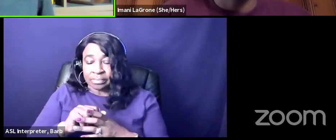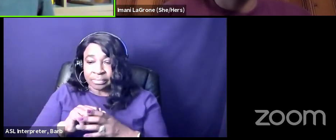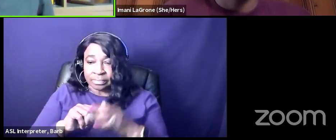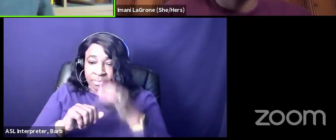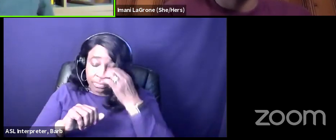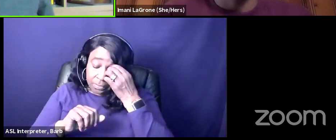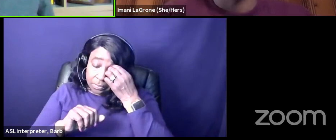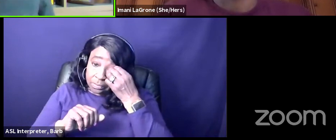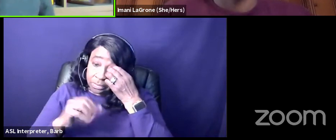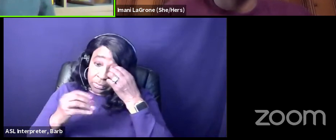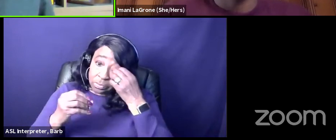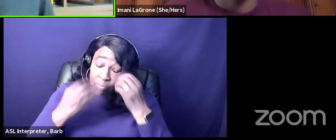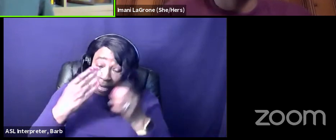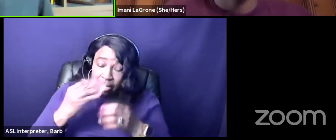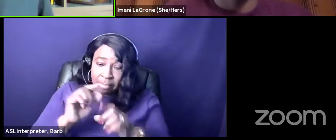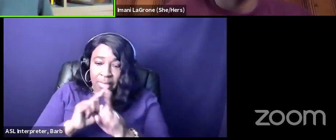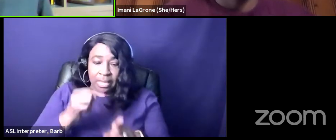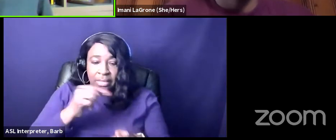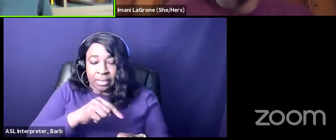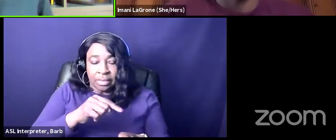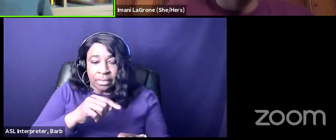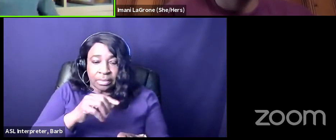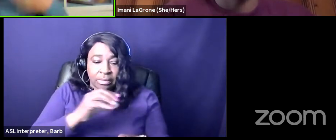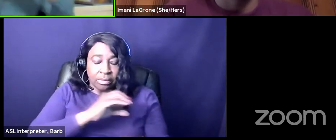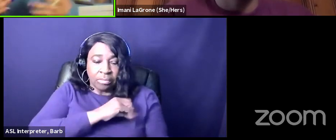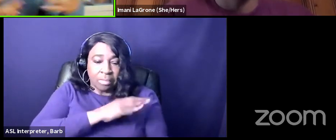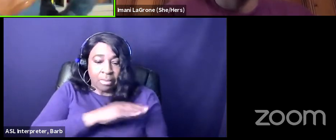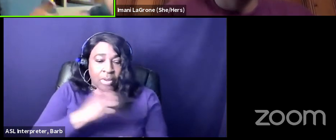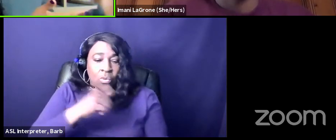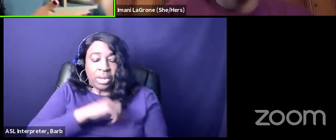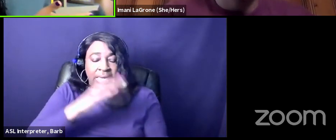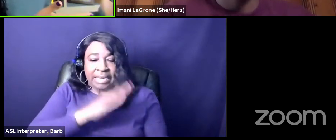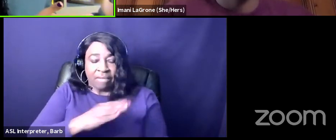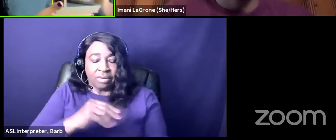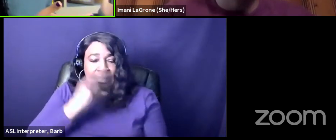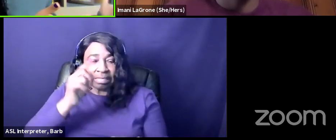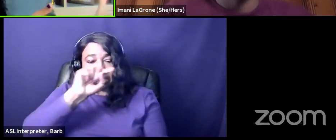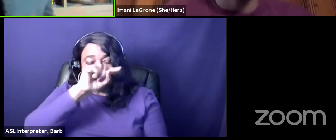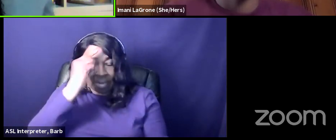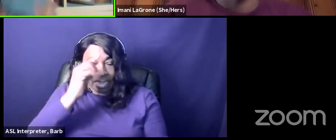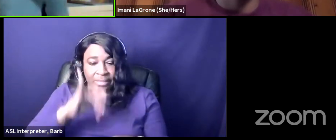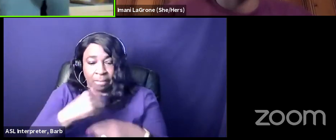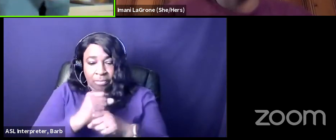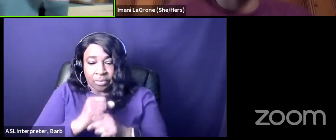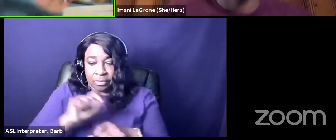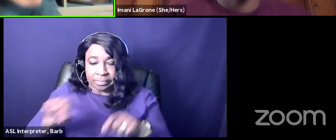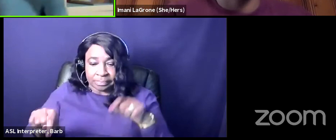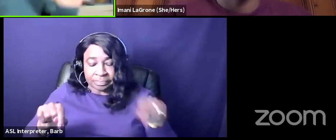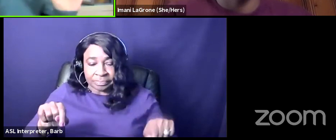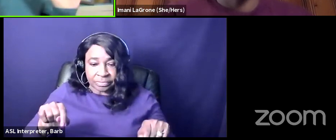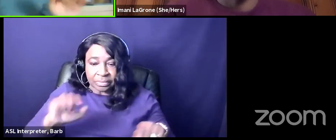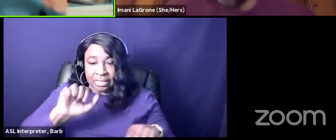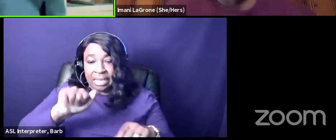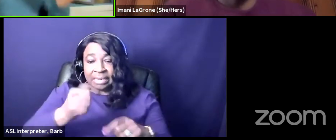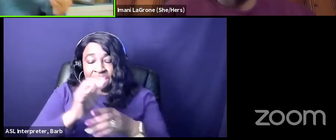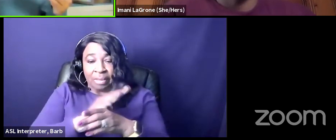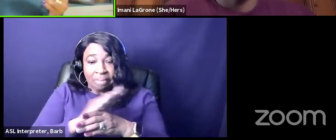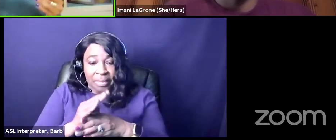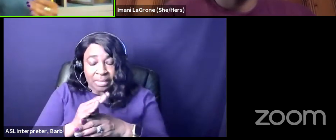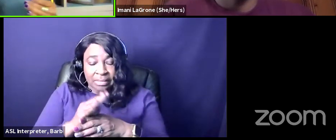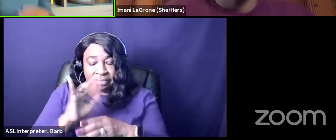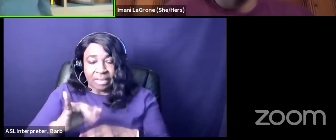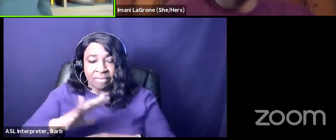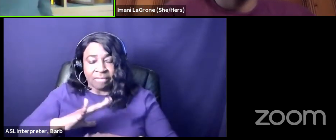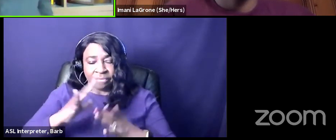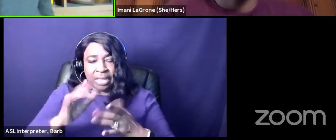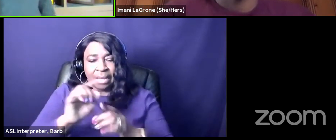but her father's alive you know we never see the black man that has produced these two girls right i know their business that's fine but i